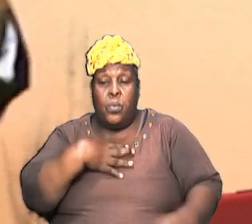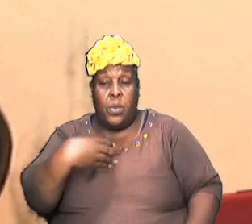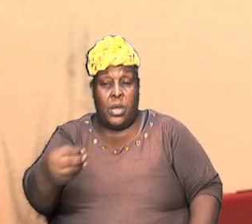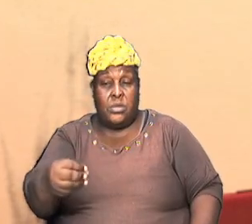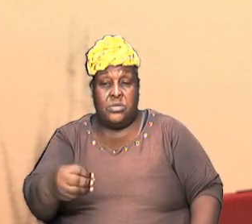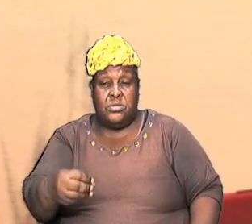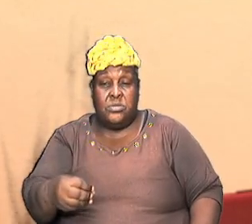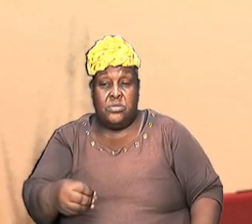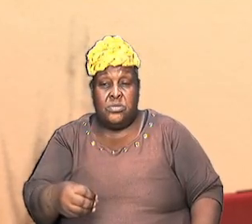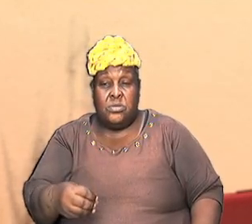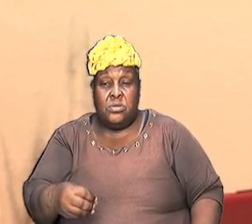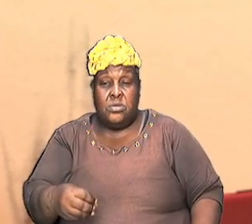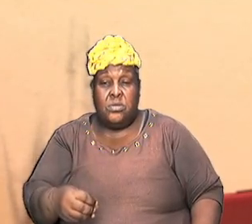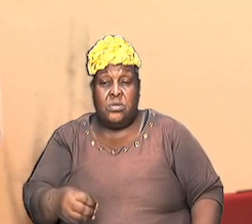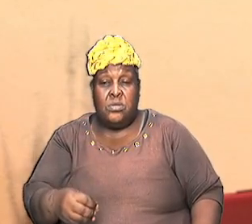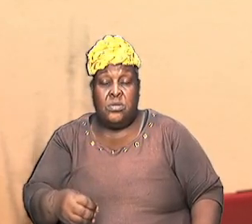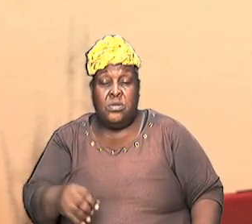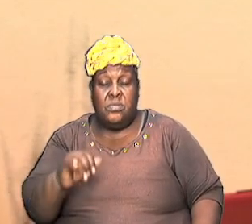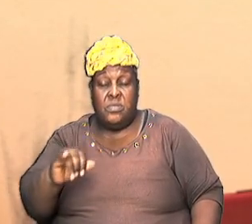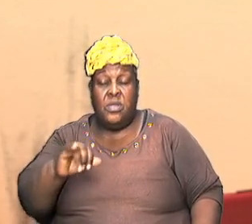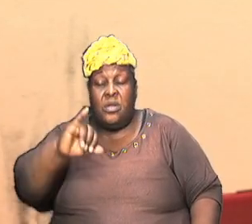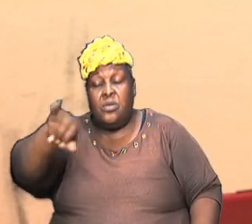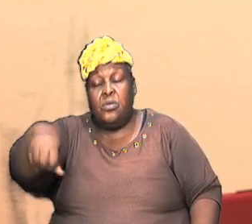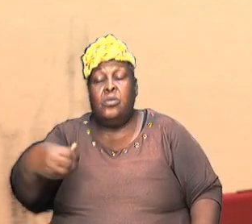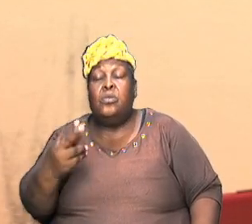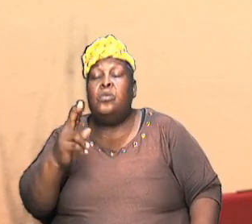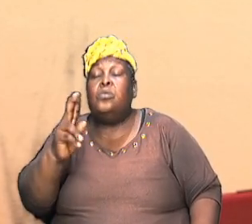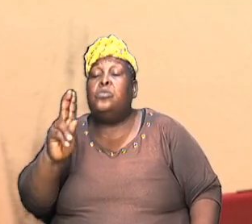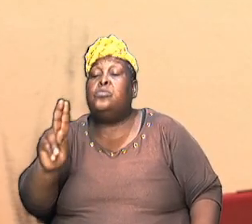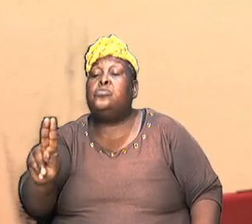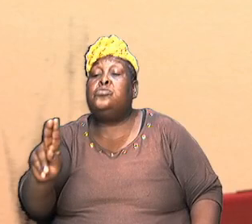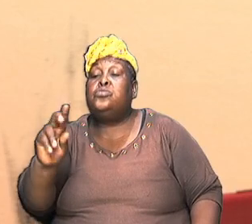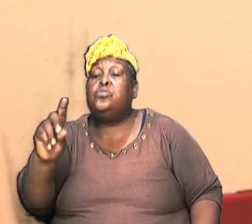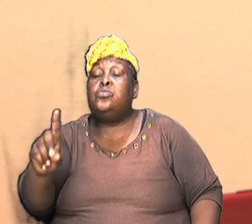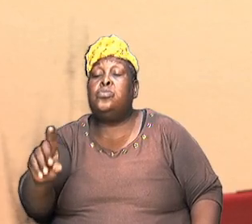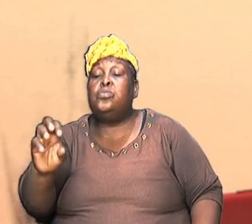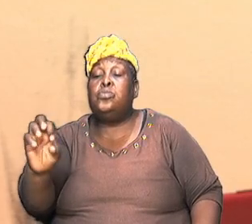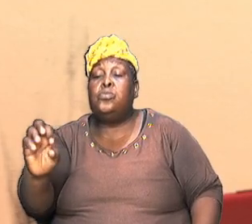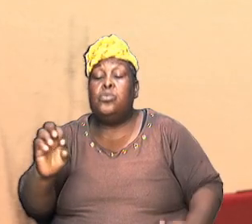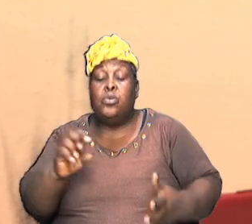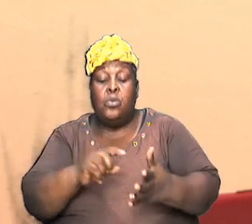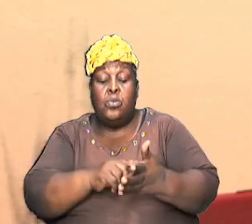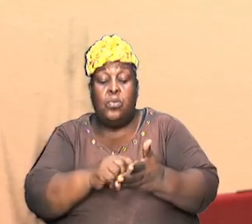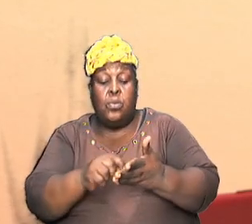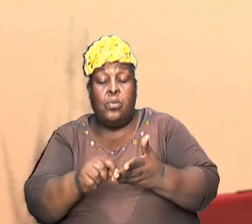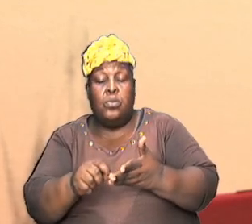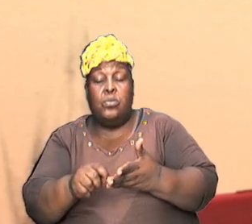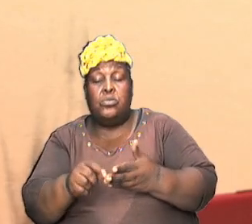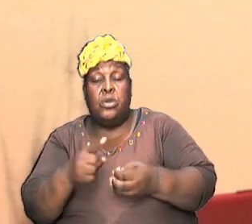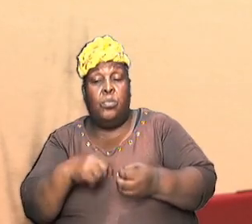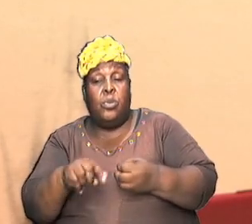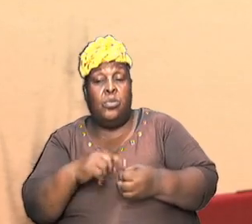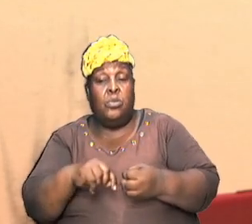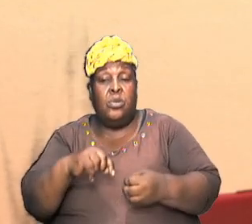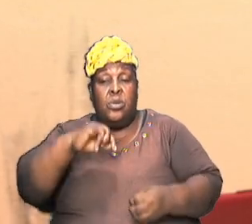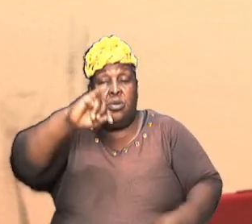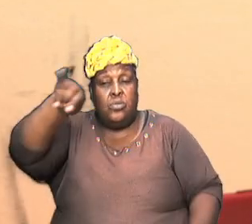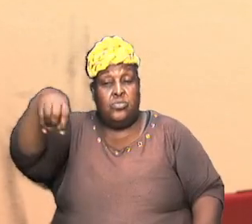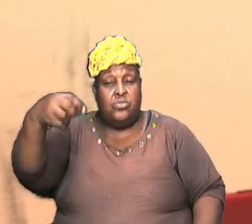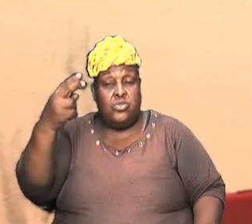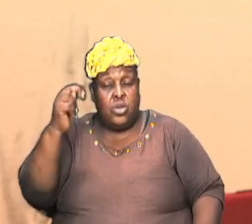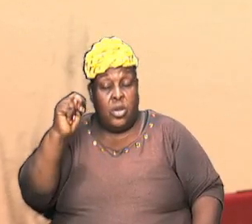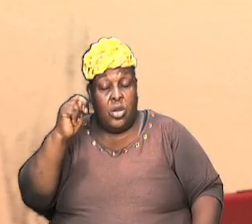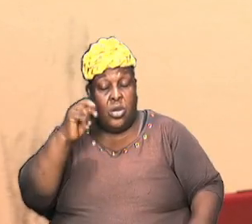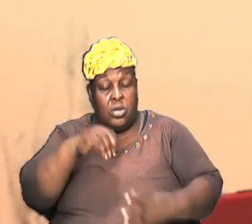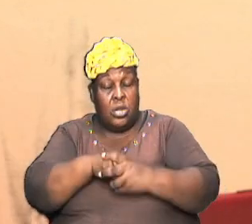that Jude wrote about in Jude 14 and 15 remember John in Revelation said he saw it and he saw the Lord